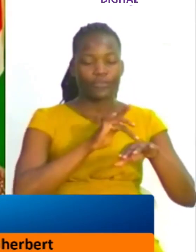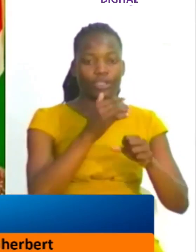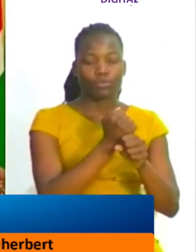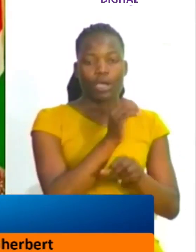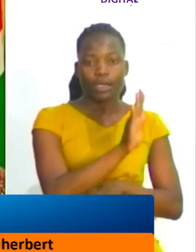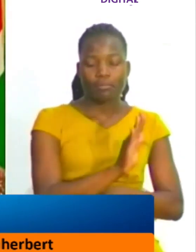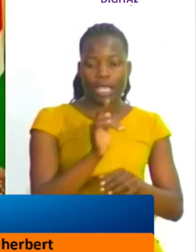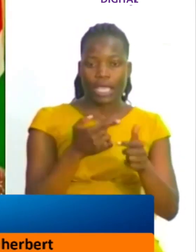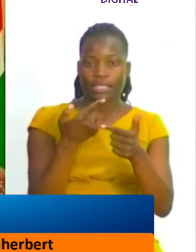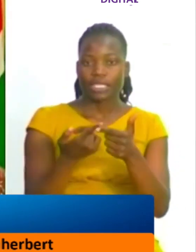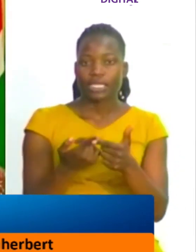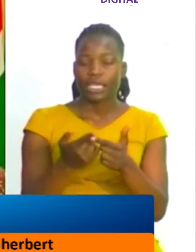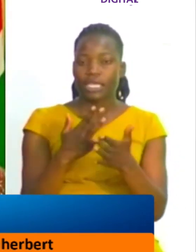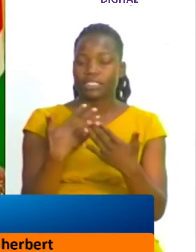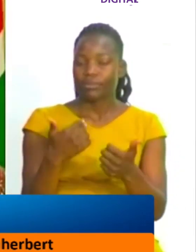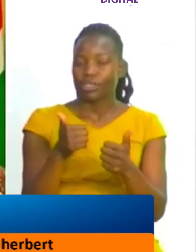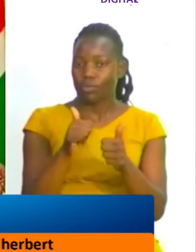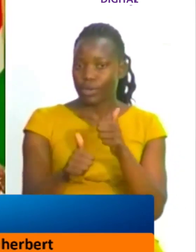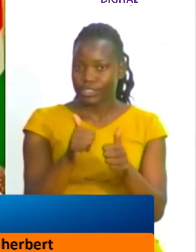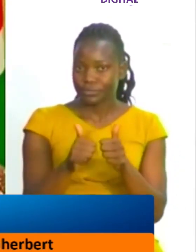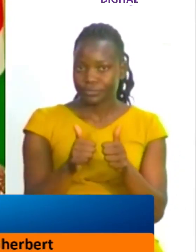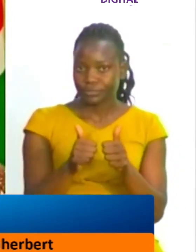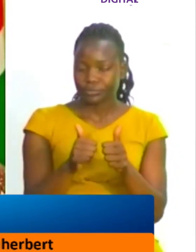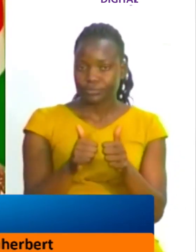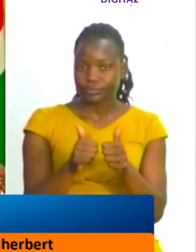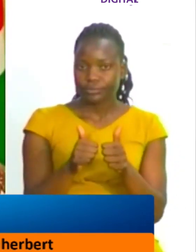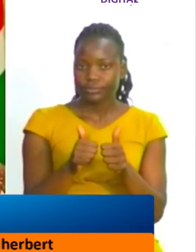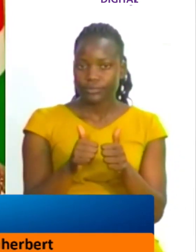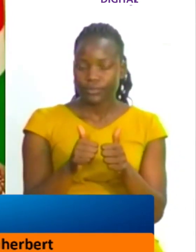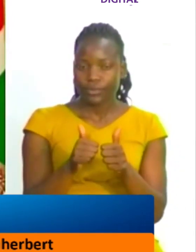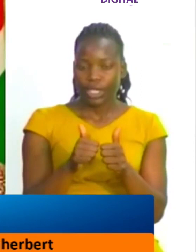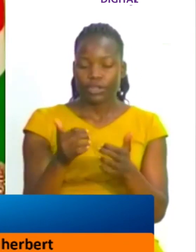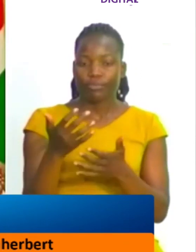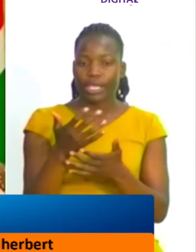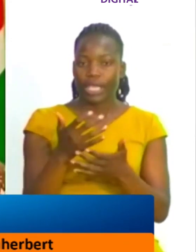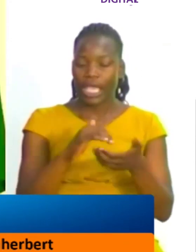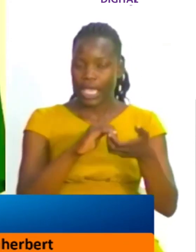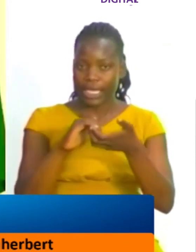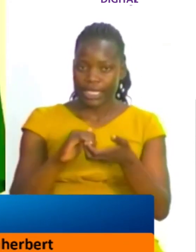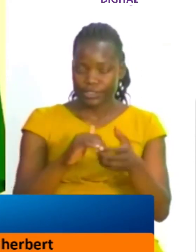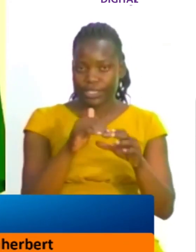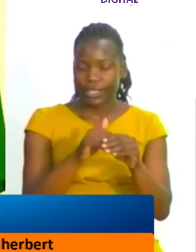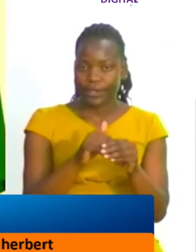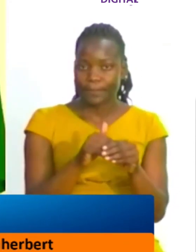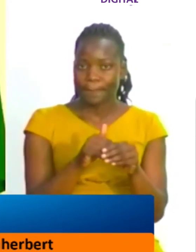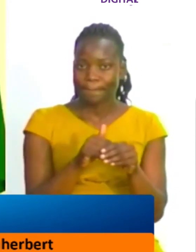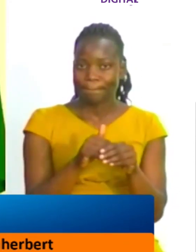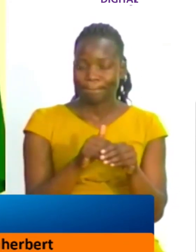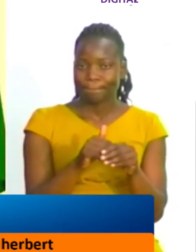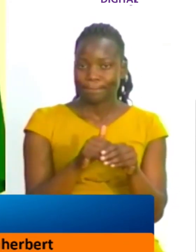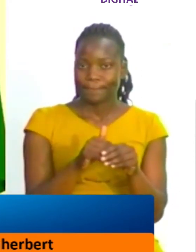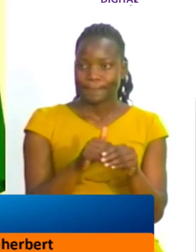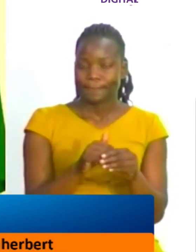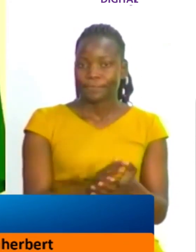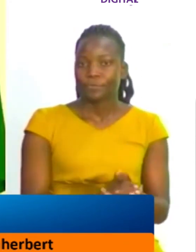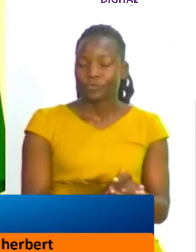then it's something that uh they will be engaged with uh formally also it's also quite magnanimous